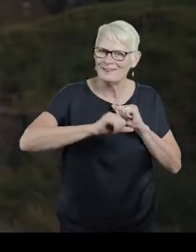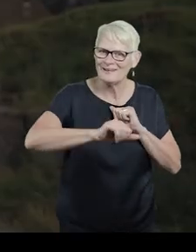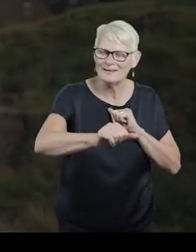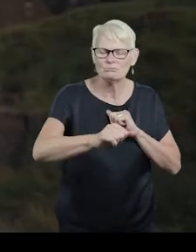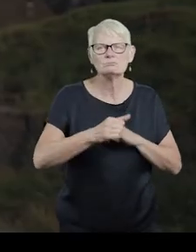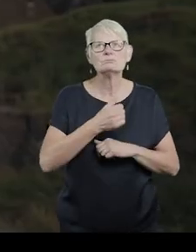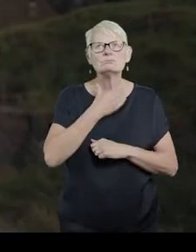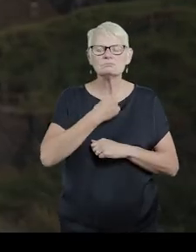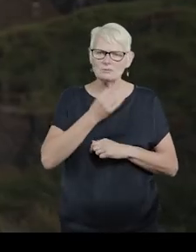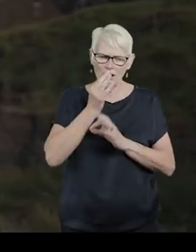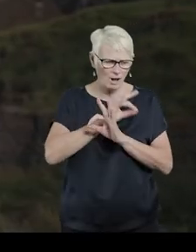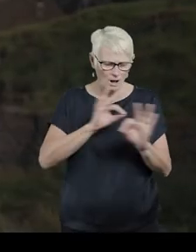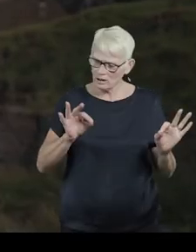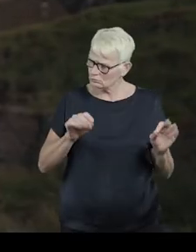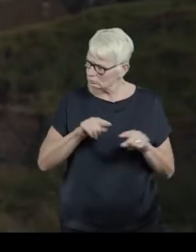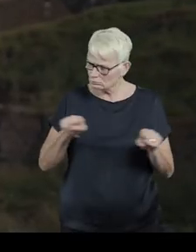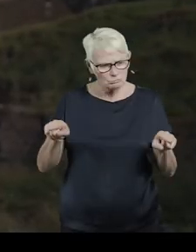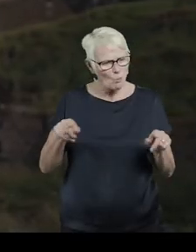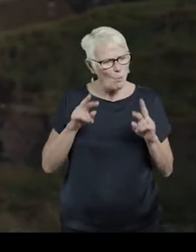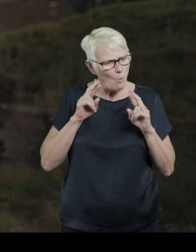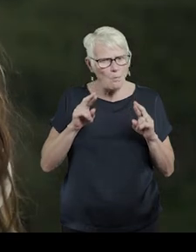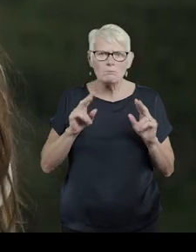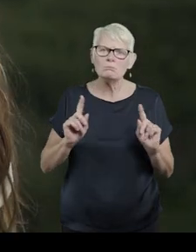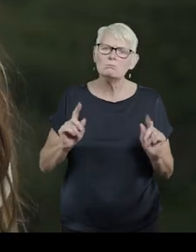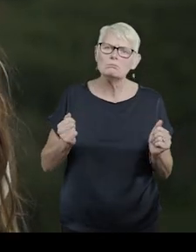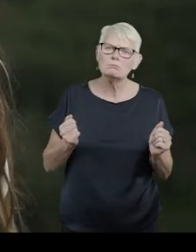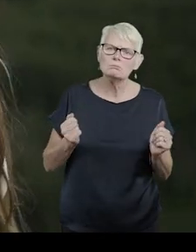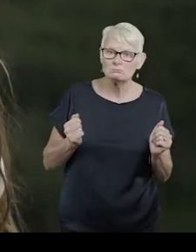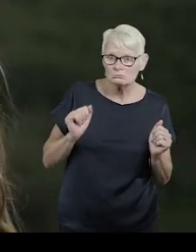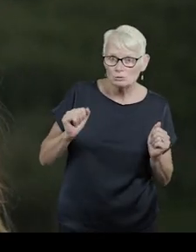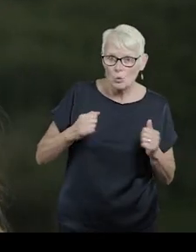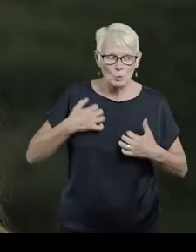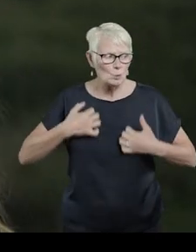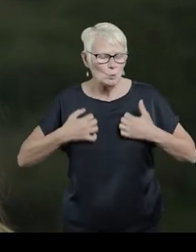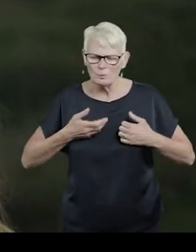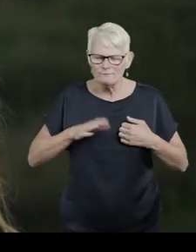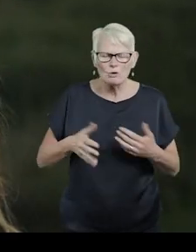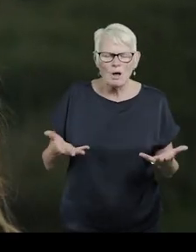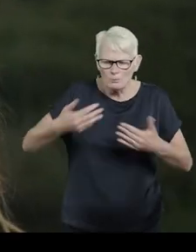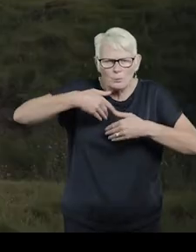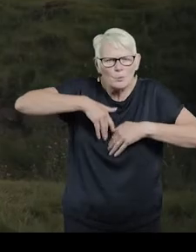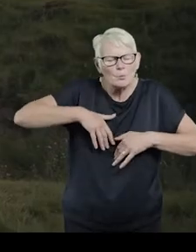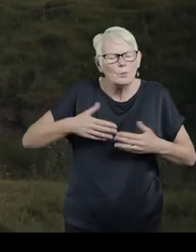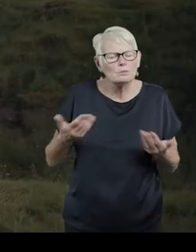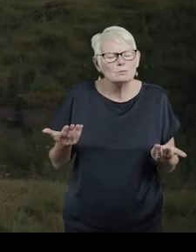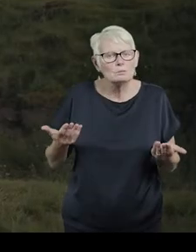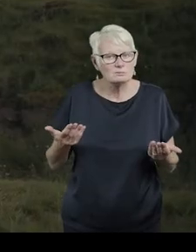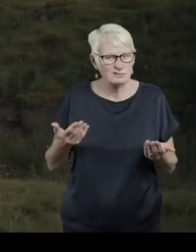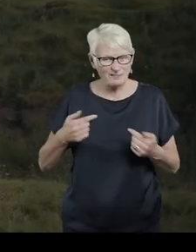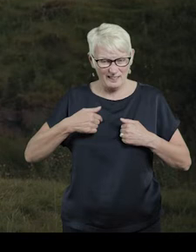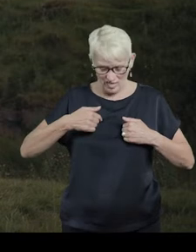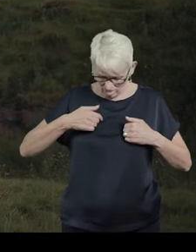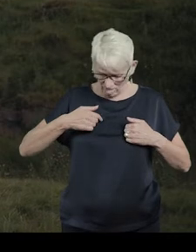wish I could ask them, what were you hoping? Where did you get your energy from? Is